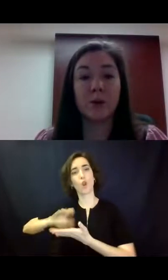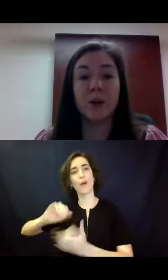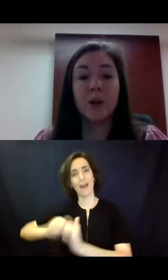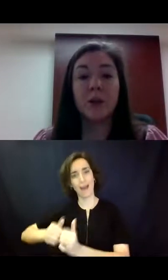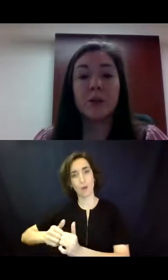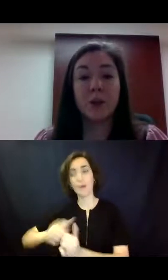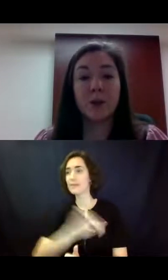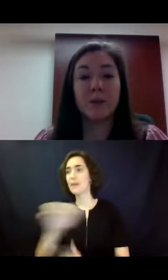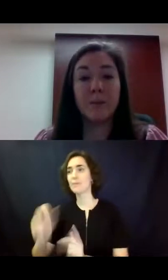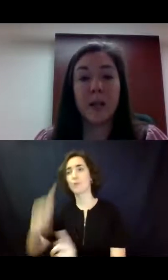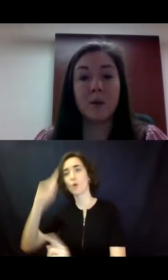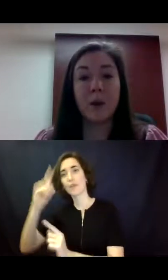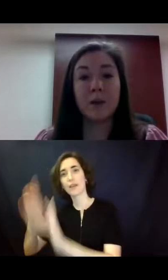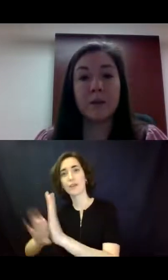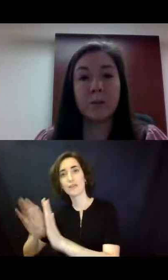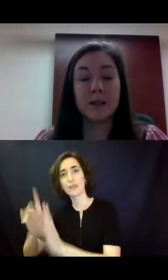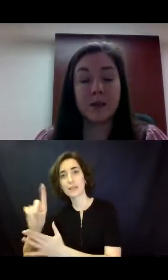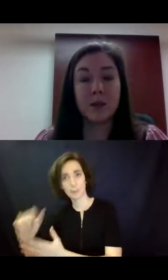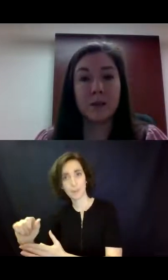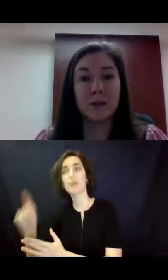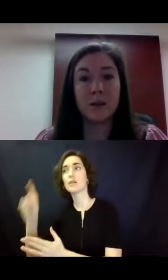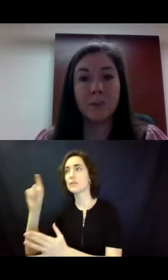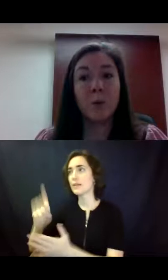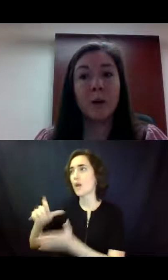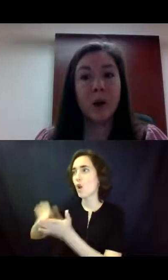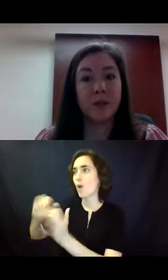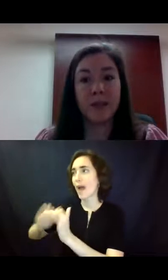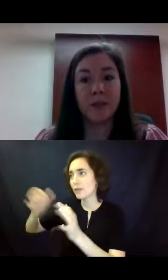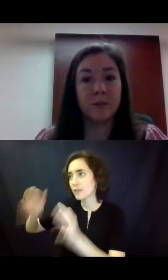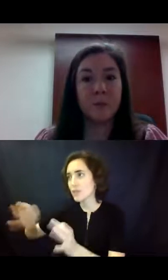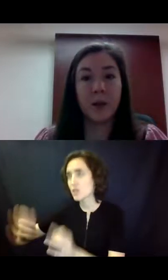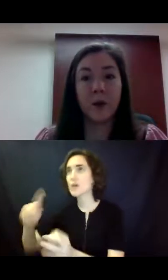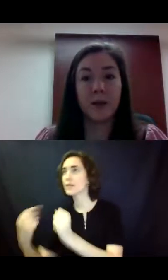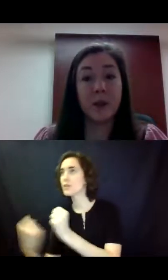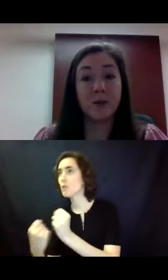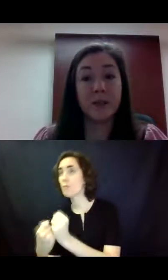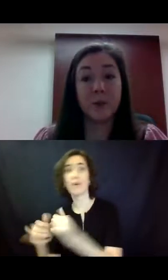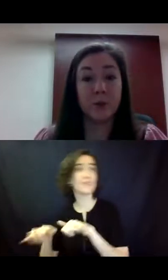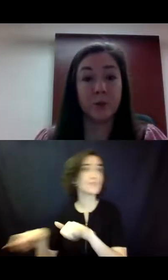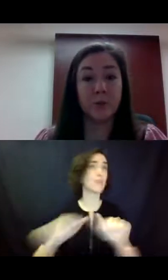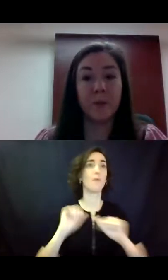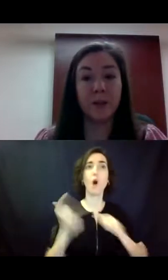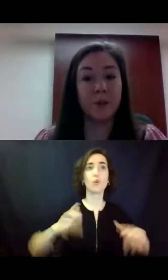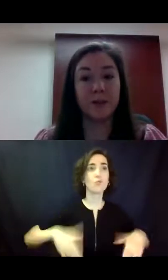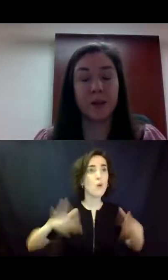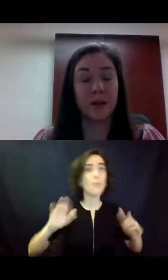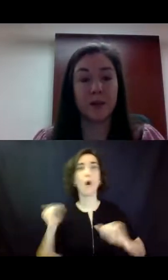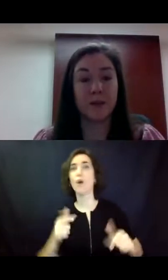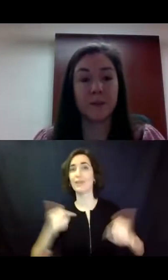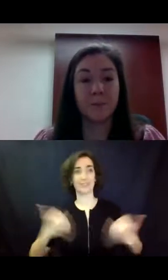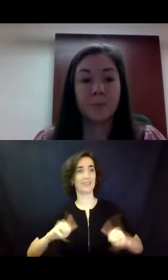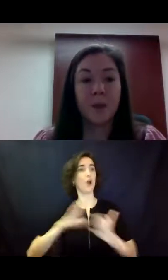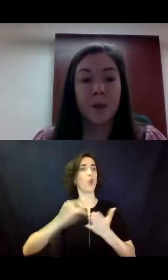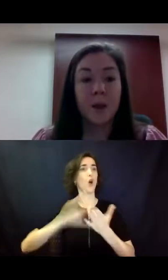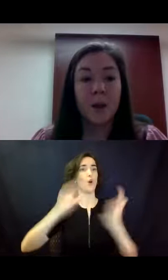support to learn to make well-informed decisions. We all did. We all, and we all still do. They're no different than